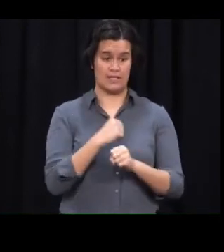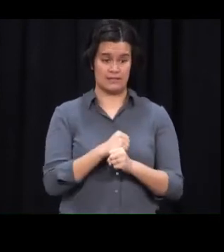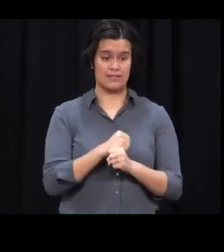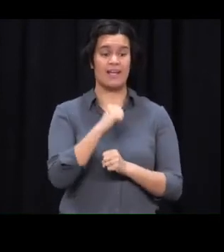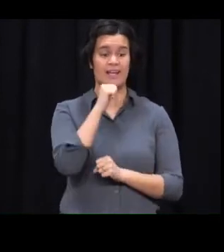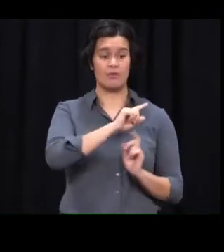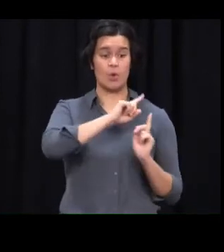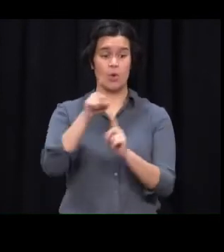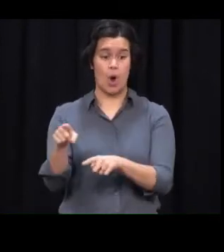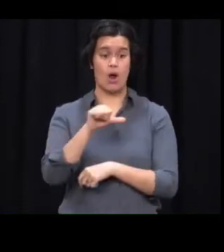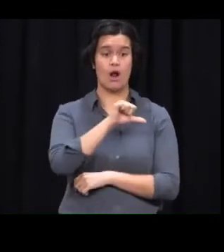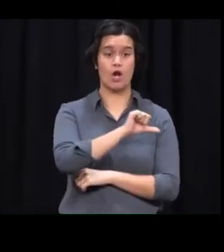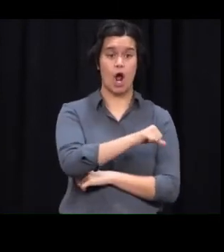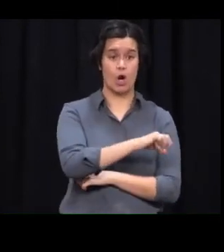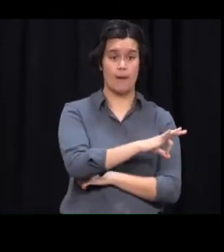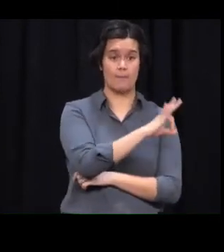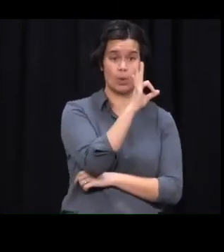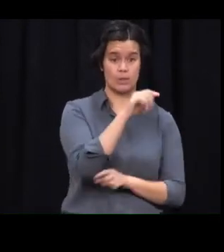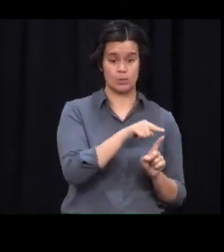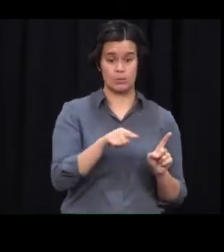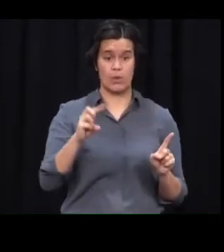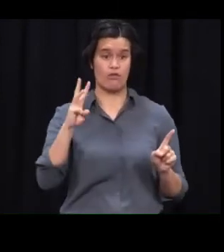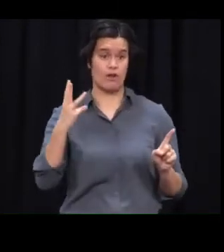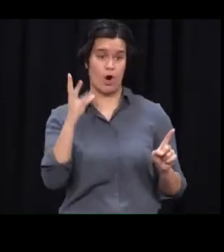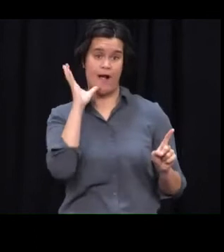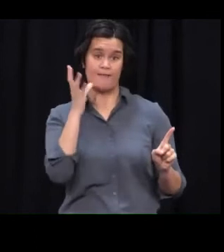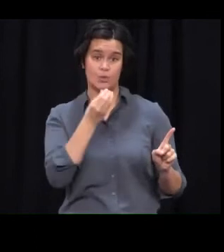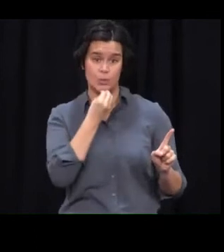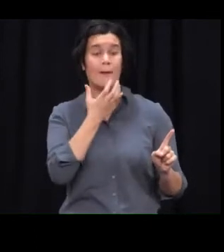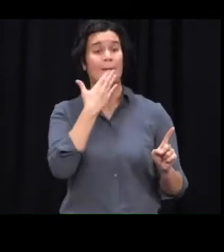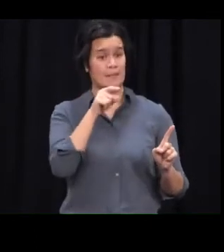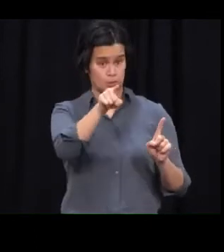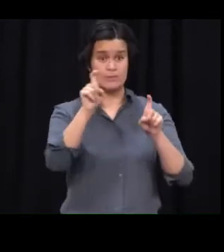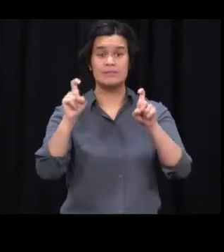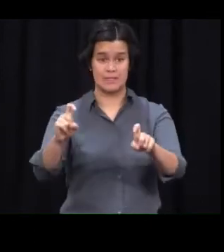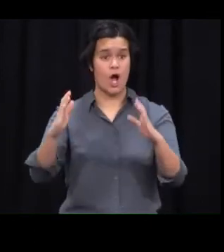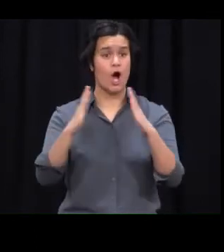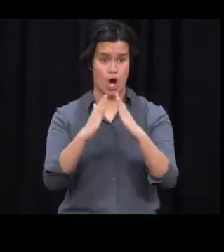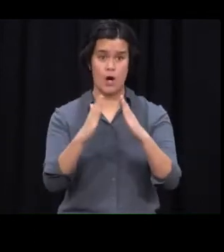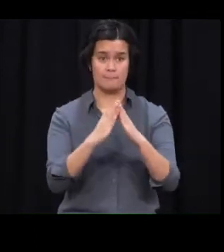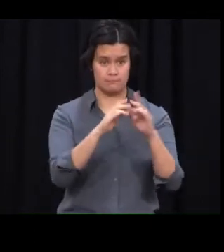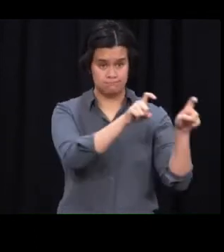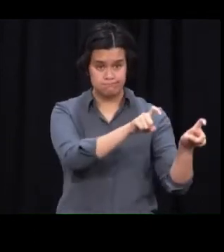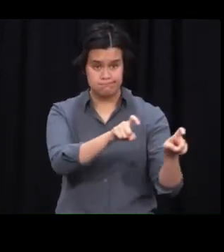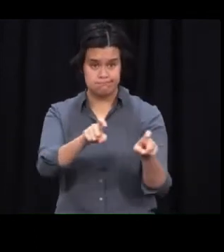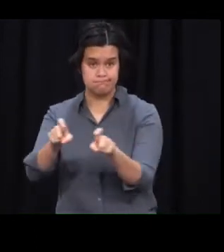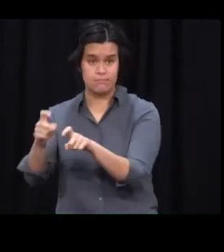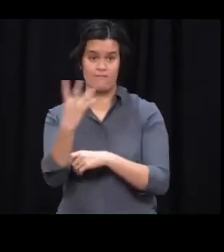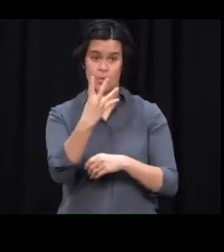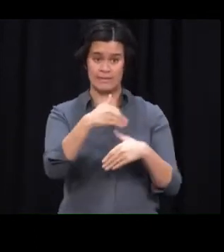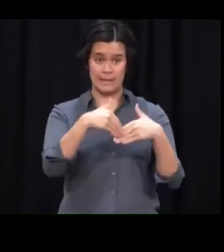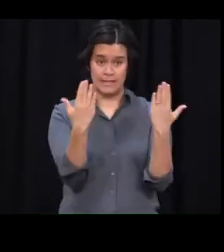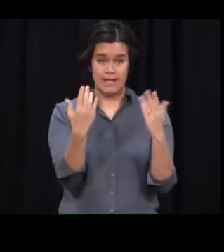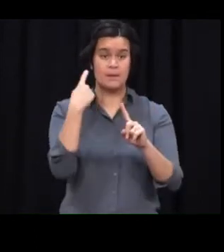already, you are asked to isolate for 14 days since that exposure on Sunday and be tested immediately